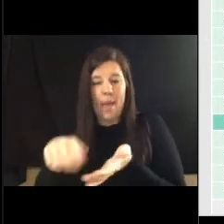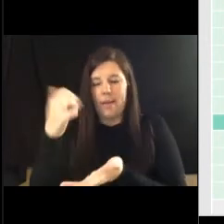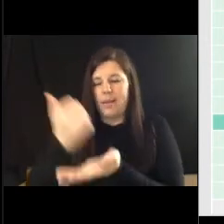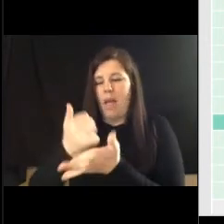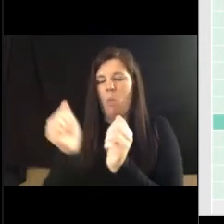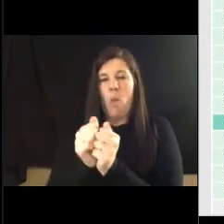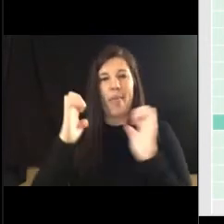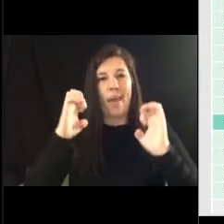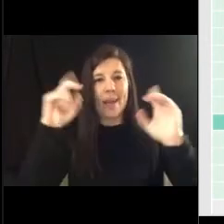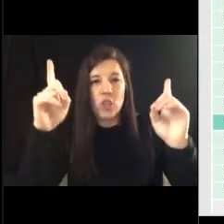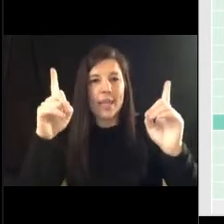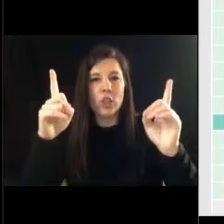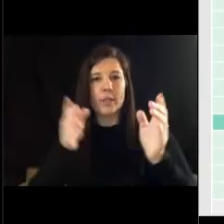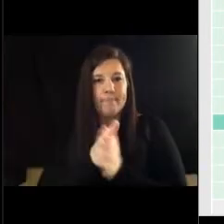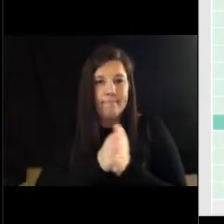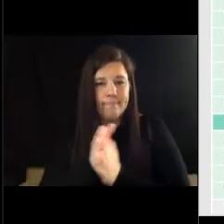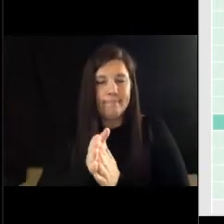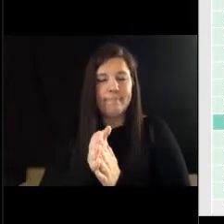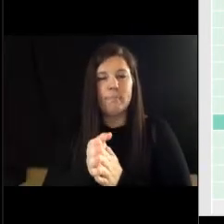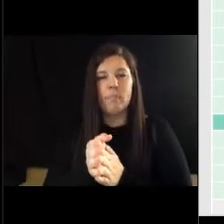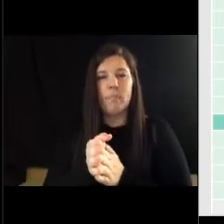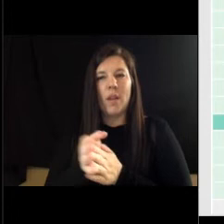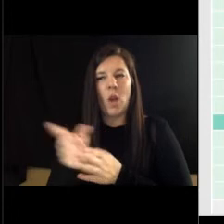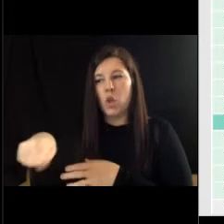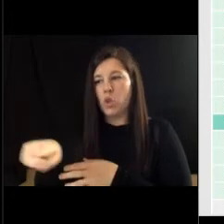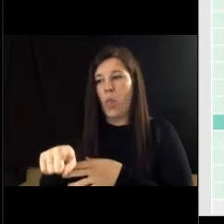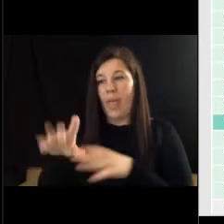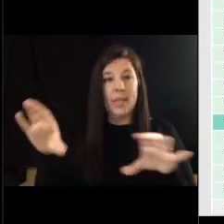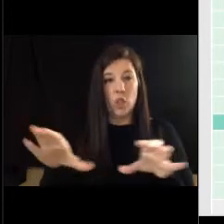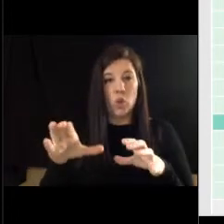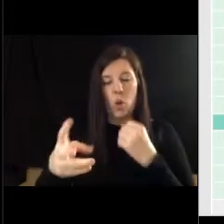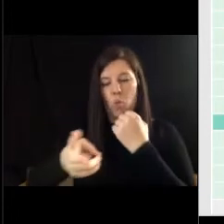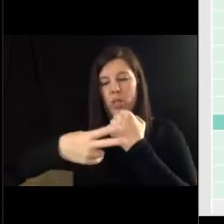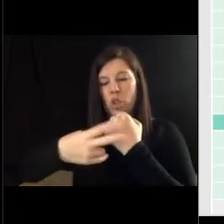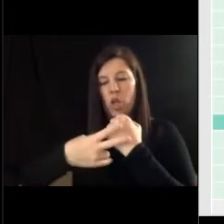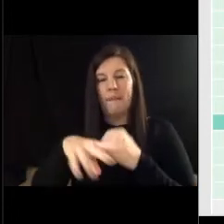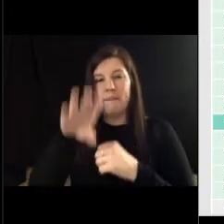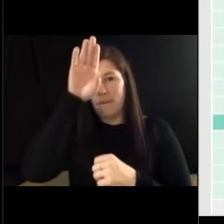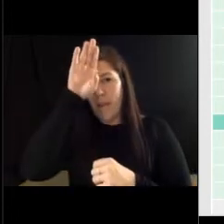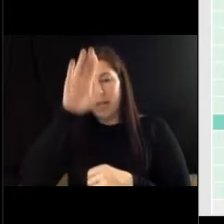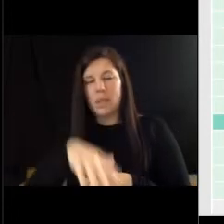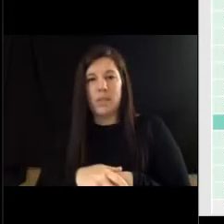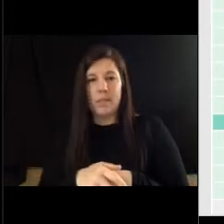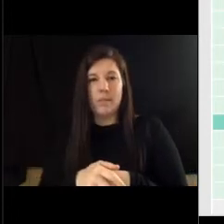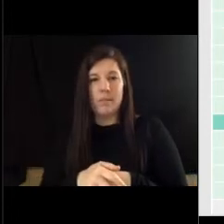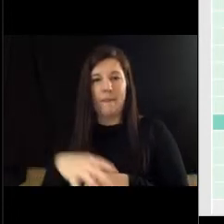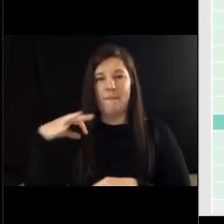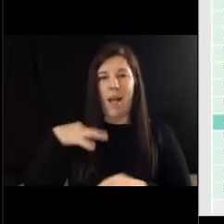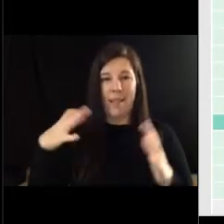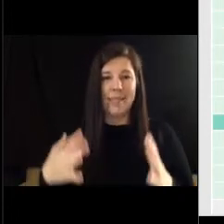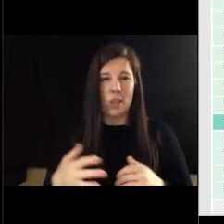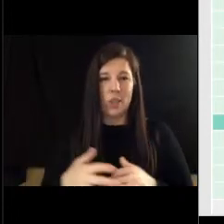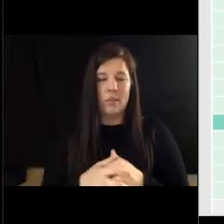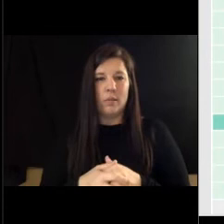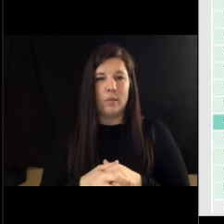pursuit so they serve as reserve firefighters or volunteer firefighters in that setting that's the only place i've ever seen it work